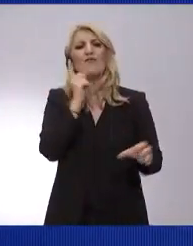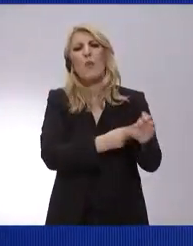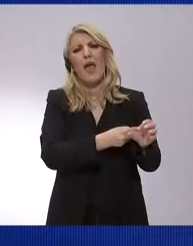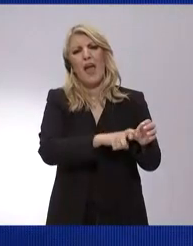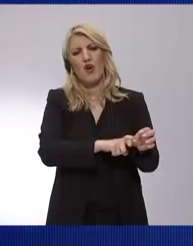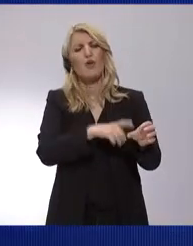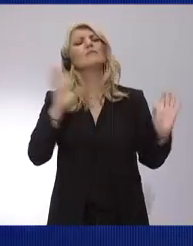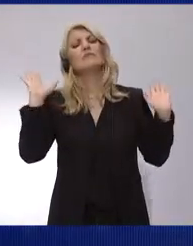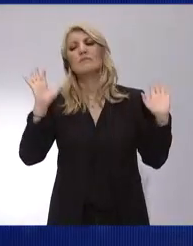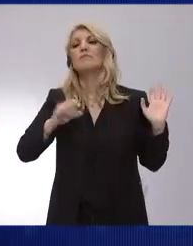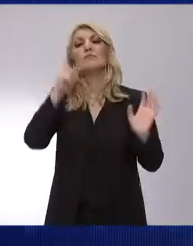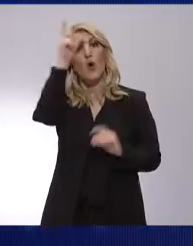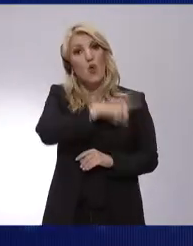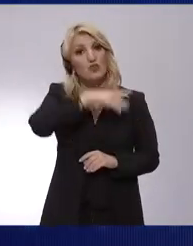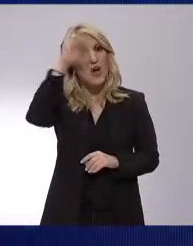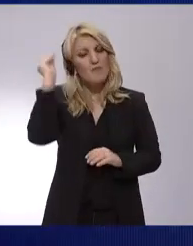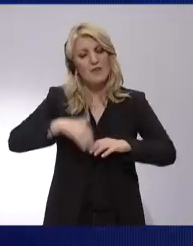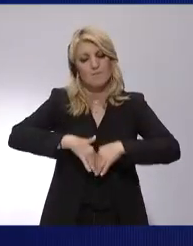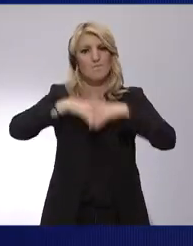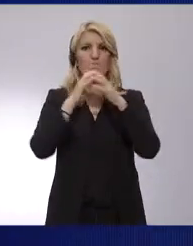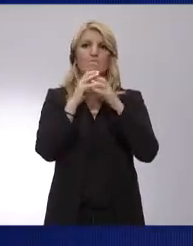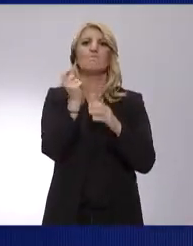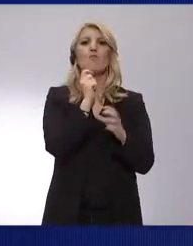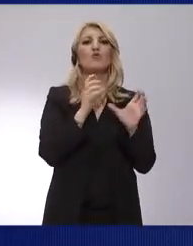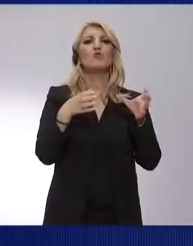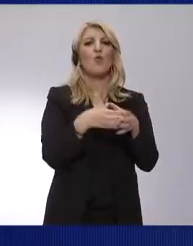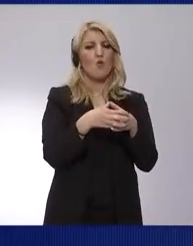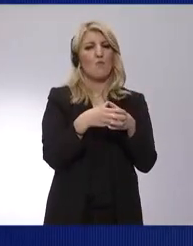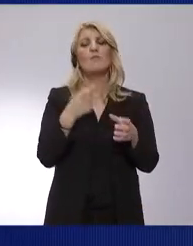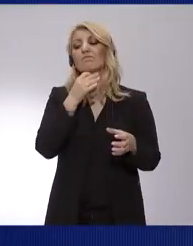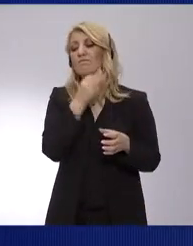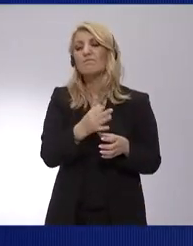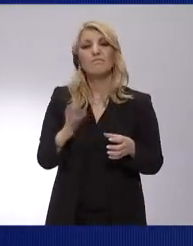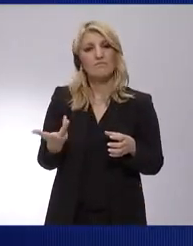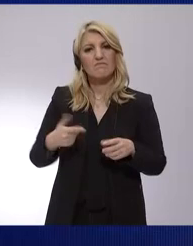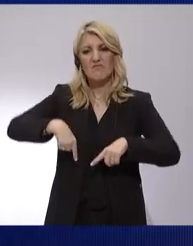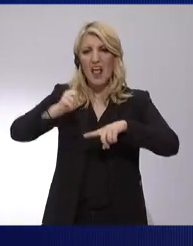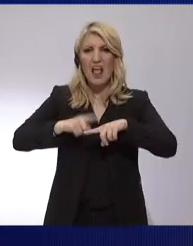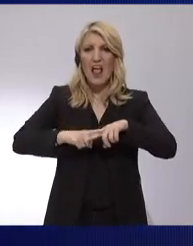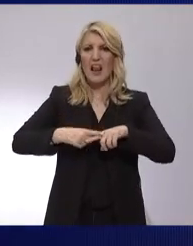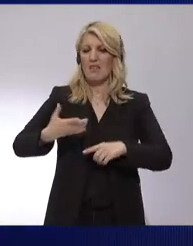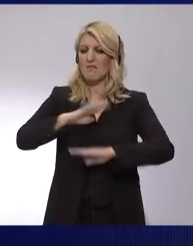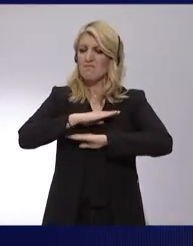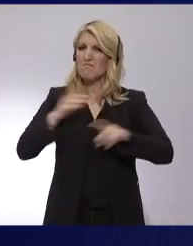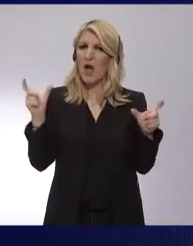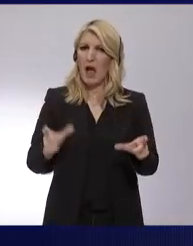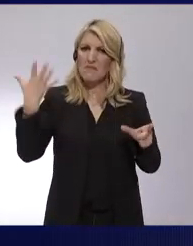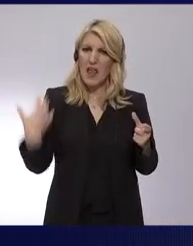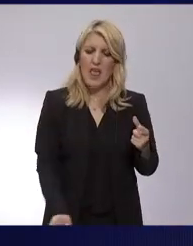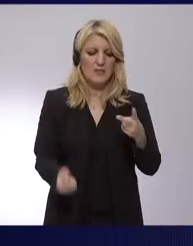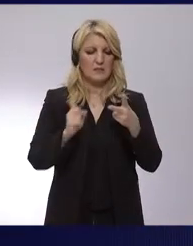I quote, Greece, politically, defensively, economically, culturally,